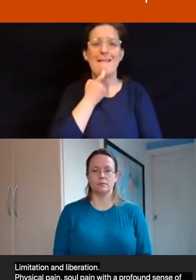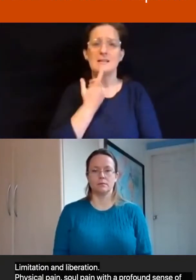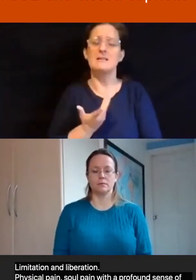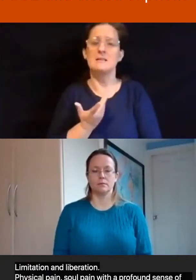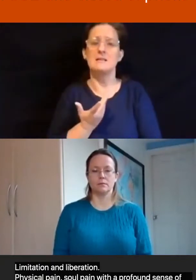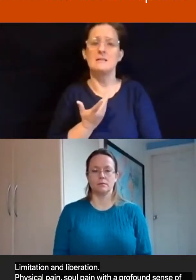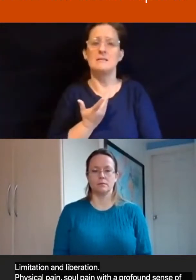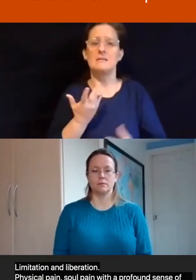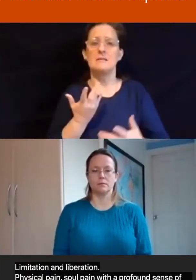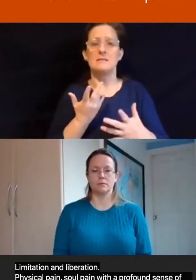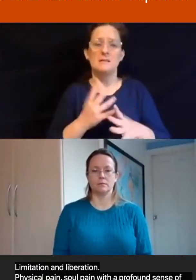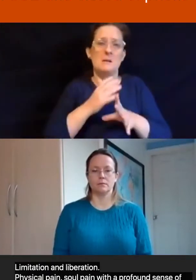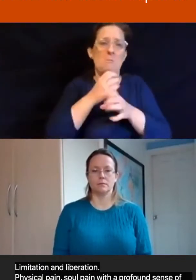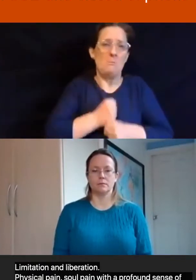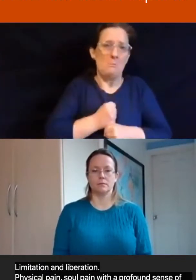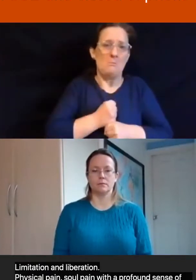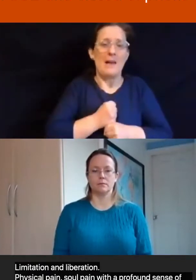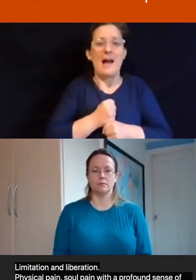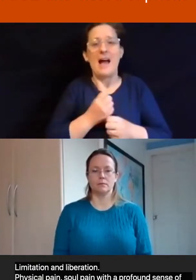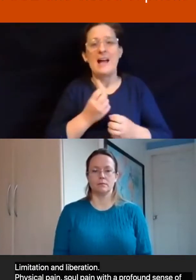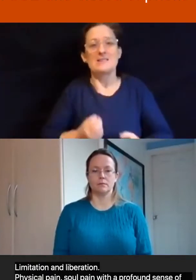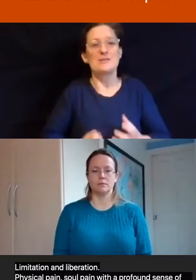Blocked bowels and spring compost.